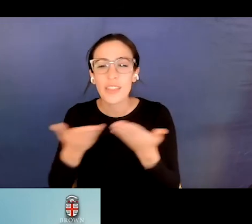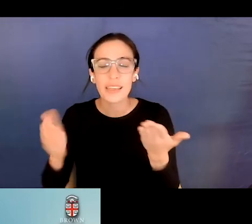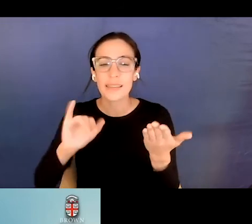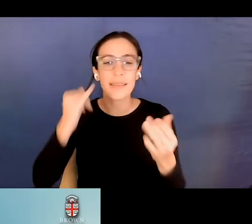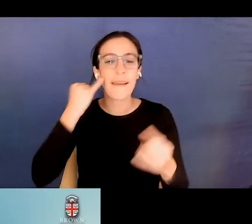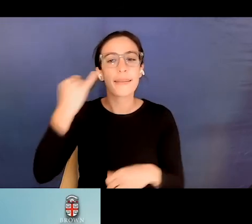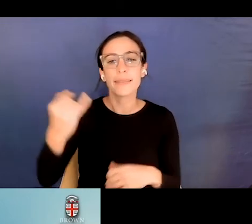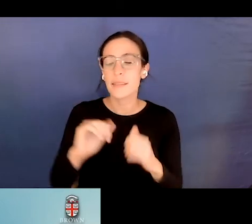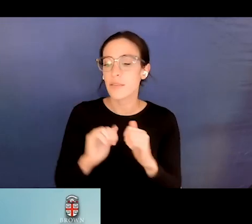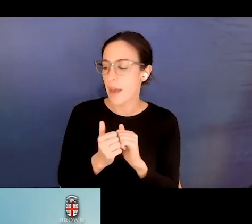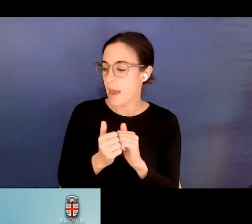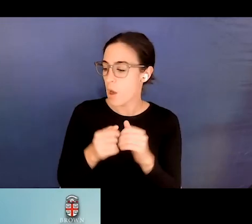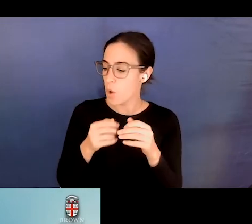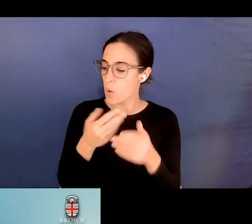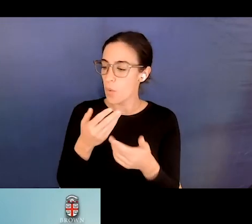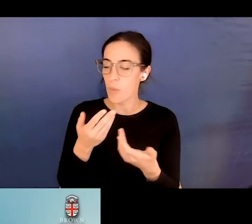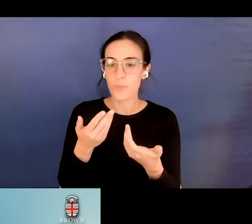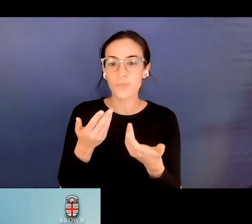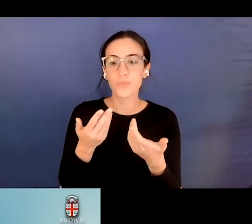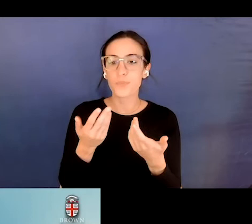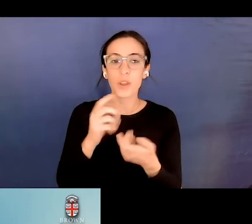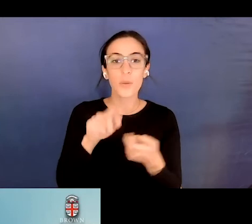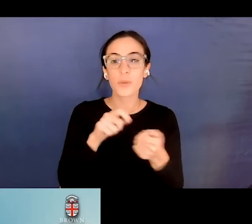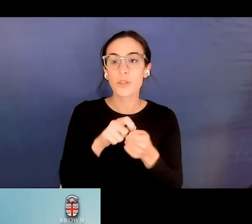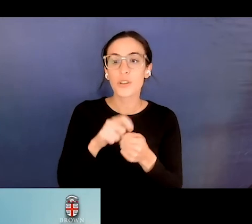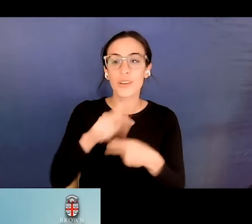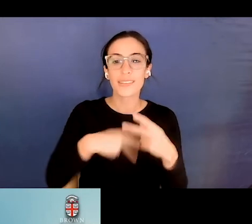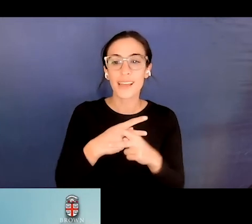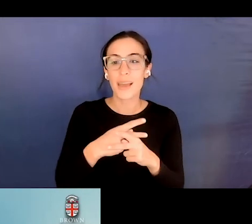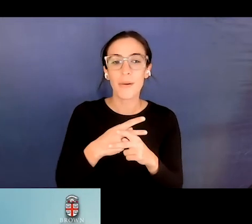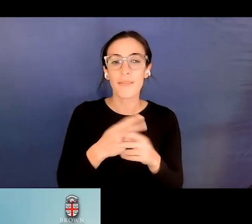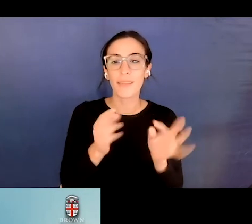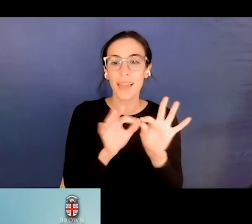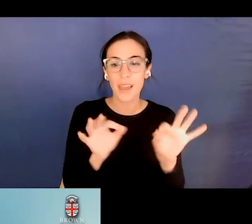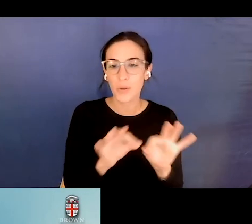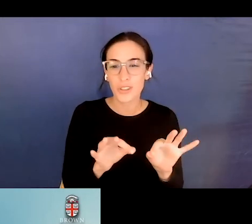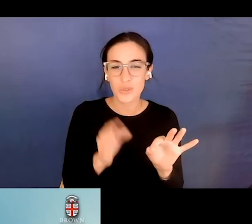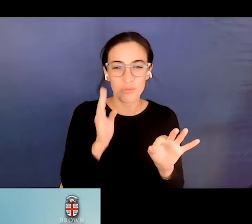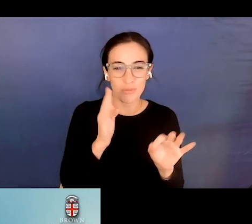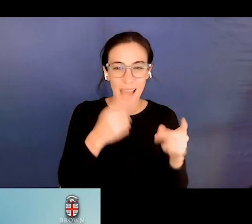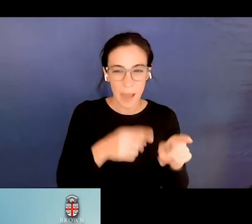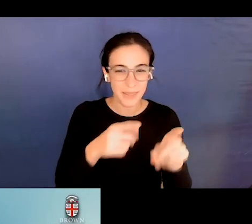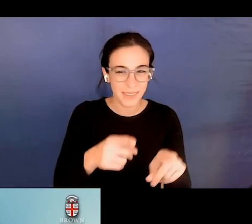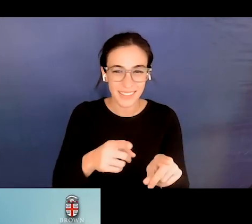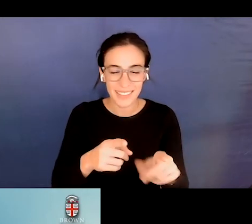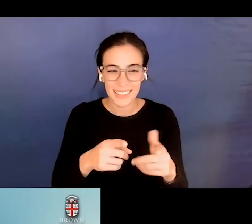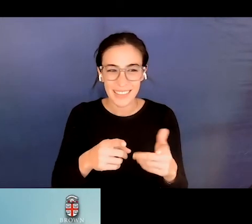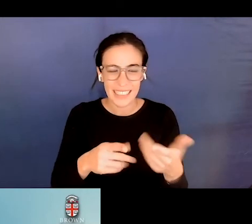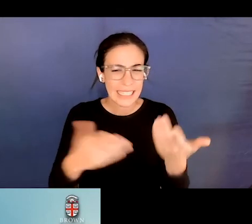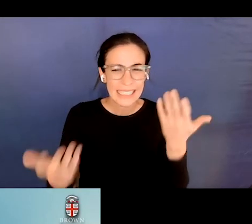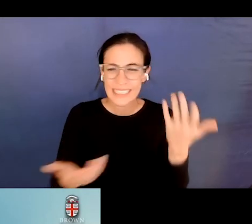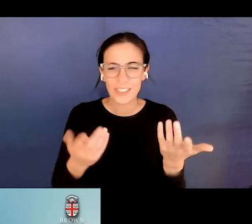how a particular genre of text plays out and it really doesn't play out that way. So